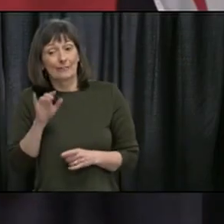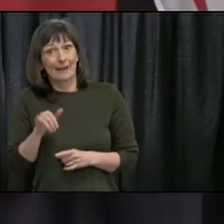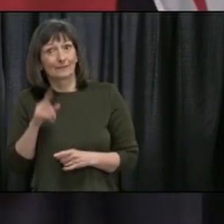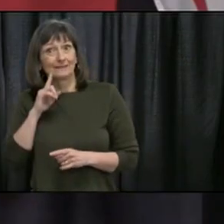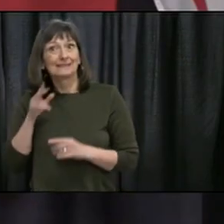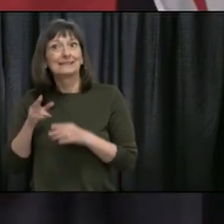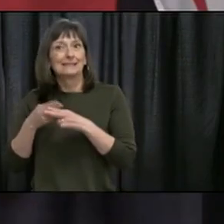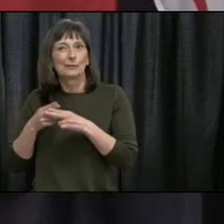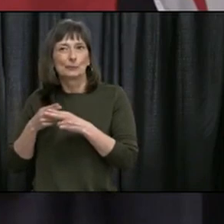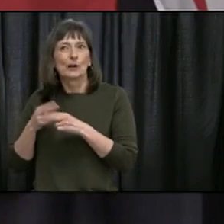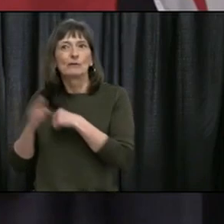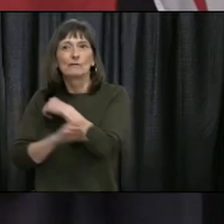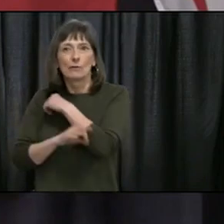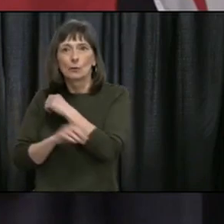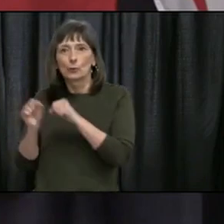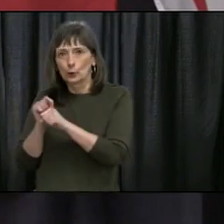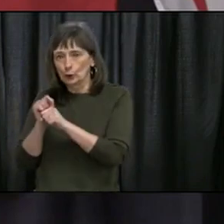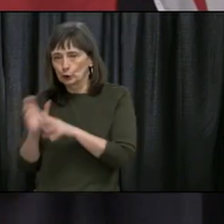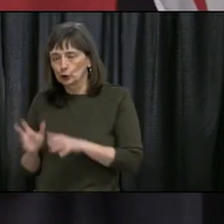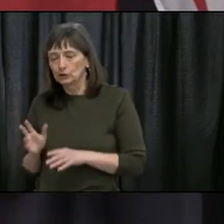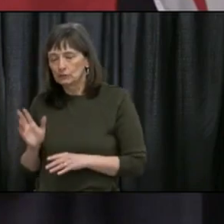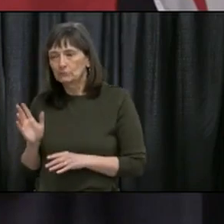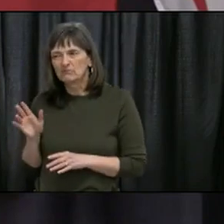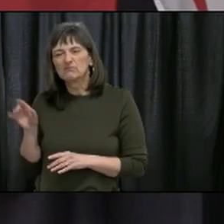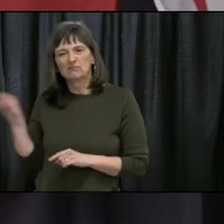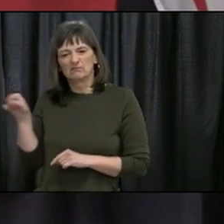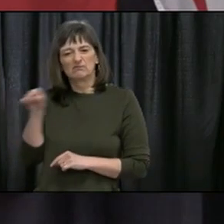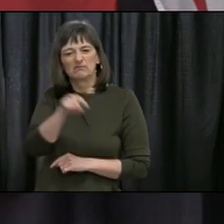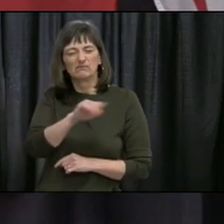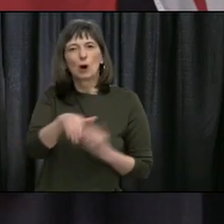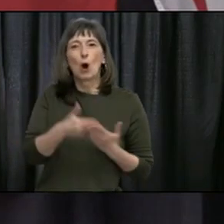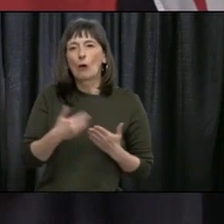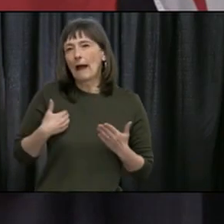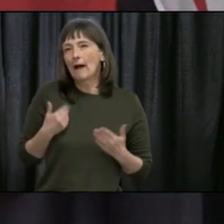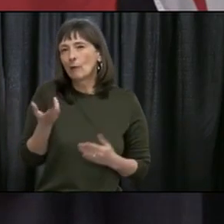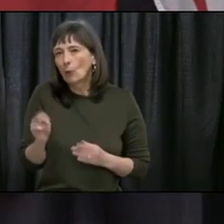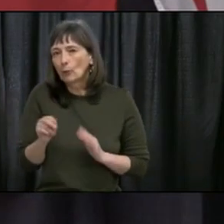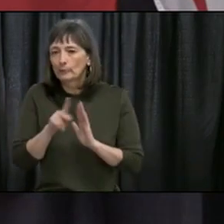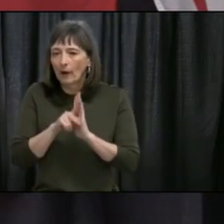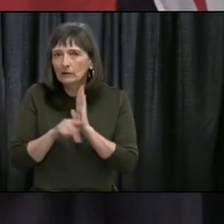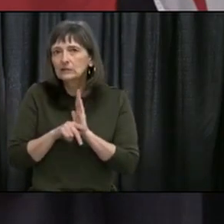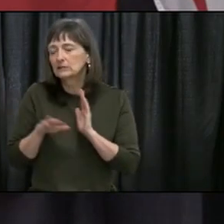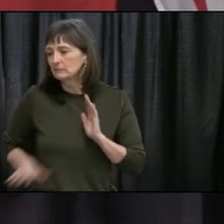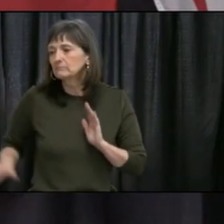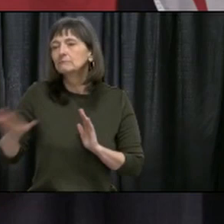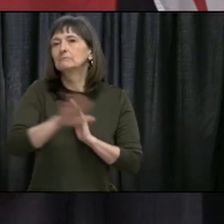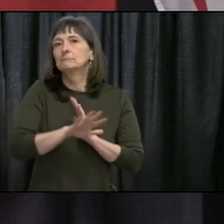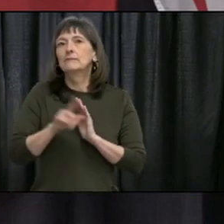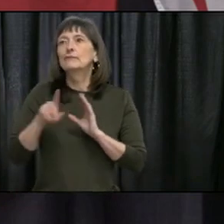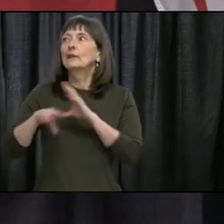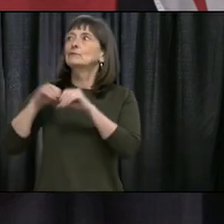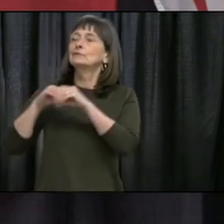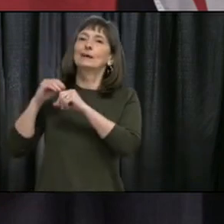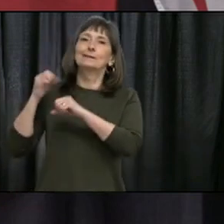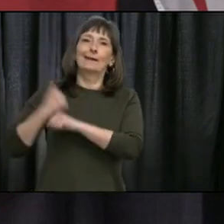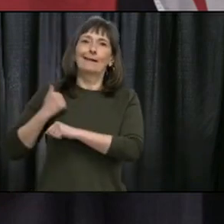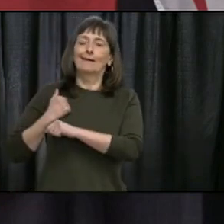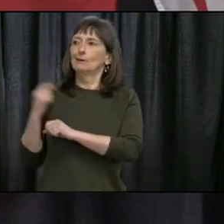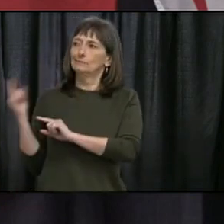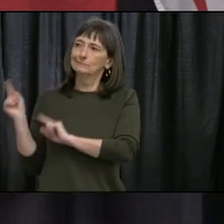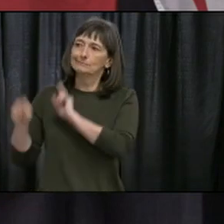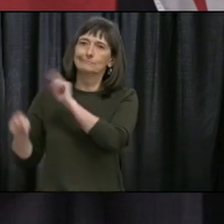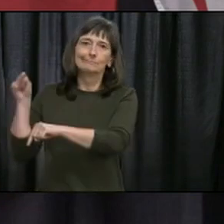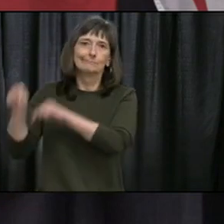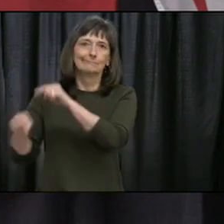program I think you're talking about. They do have, and we all do as provinces, have people that come from outside the country to work here in our